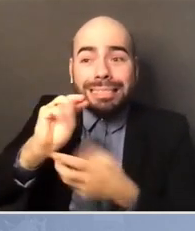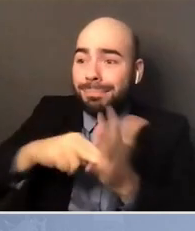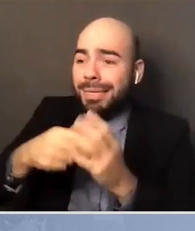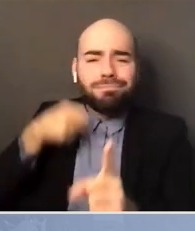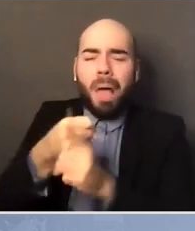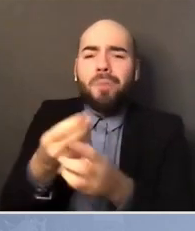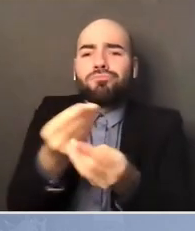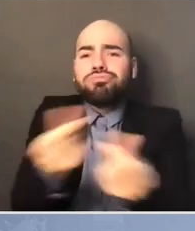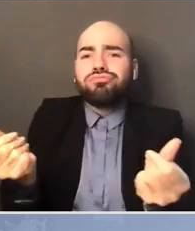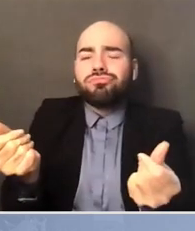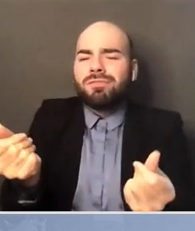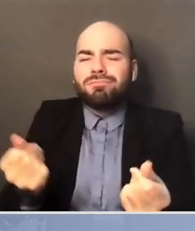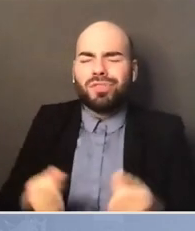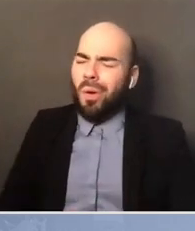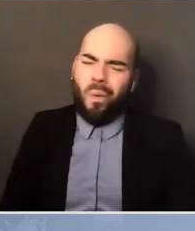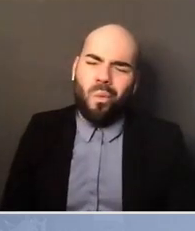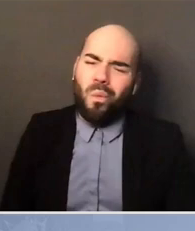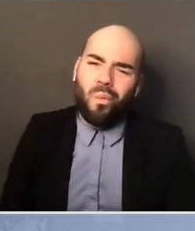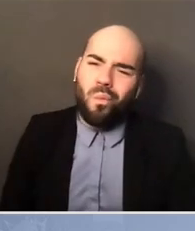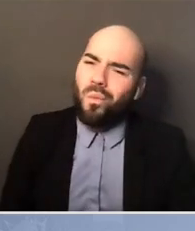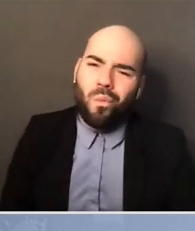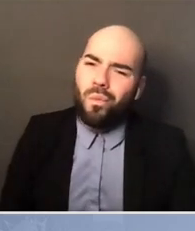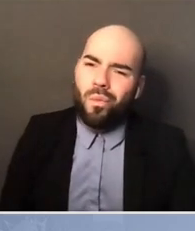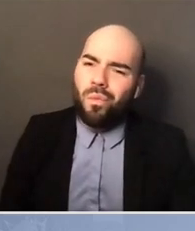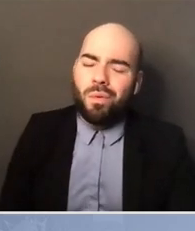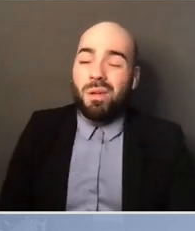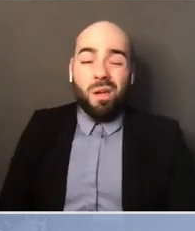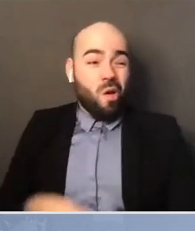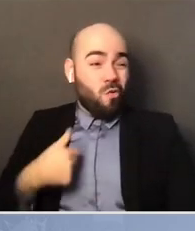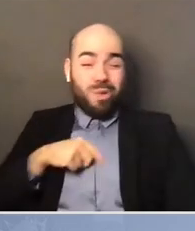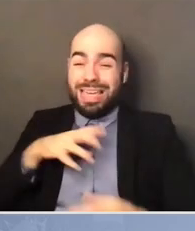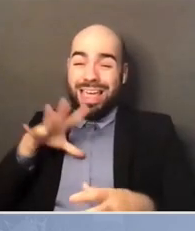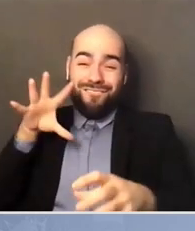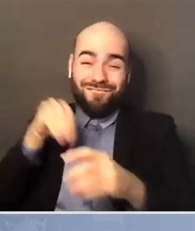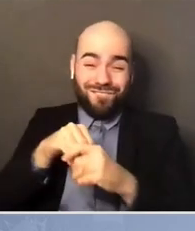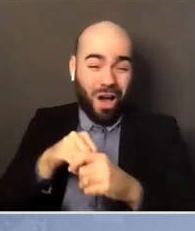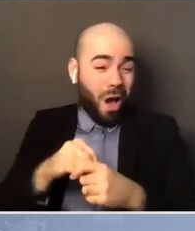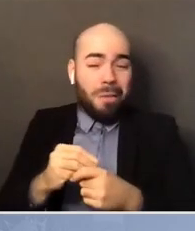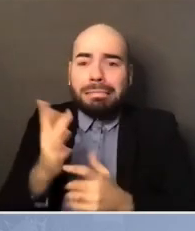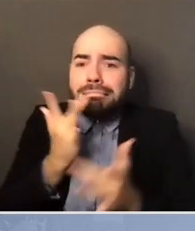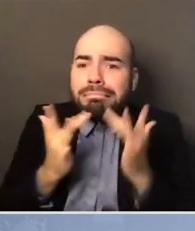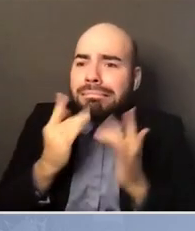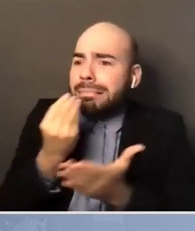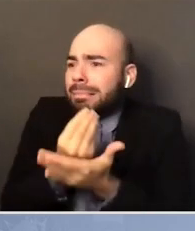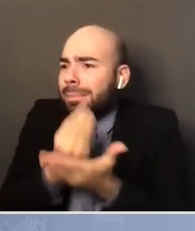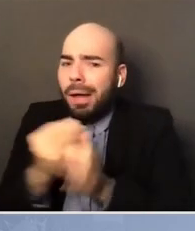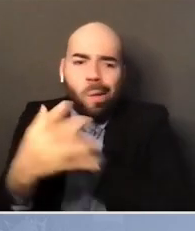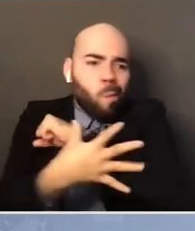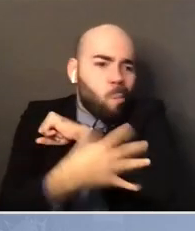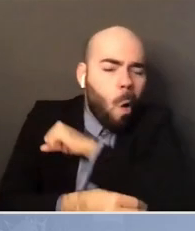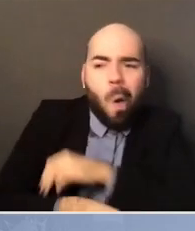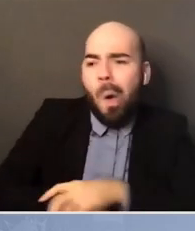immediately lift everybody out of poverty or fix every school or